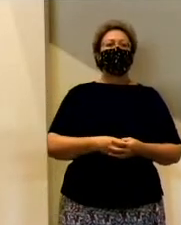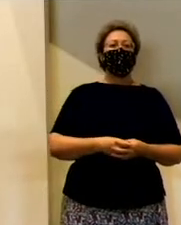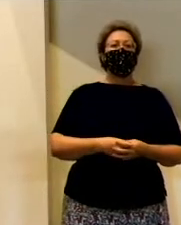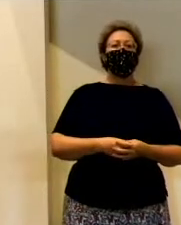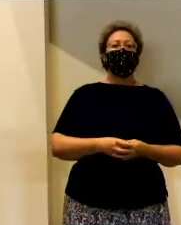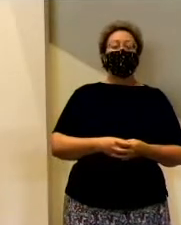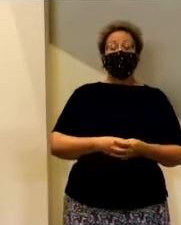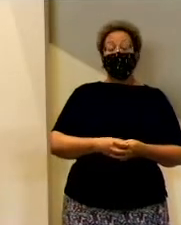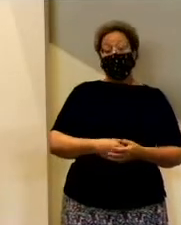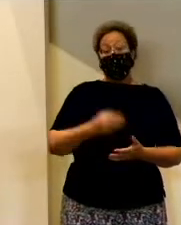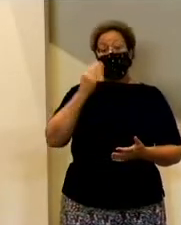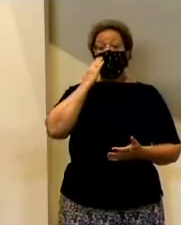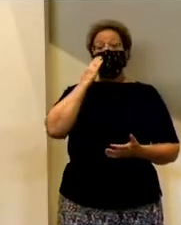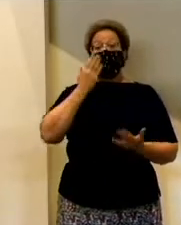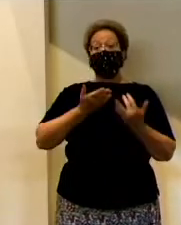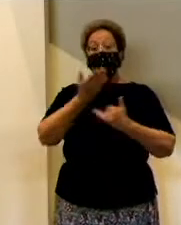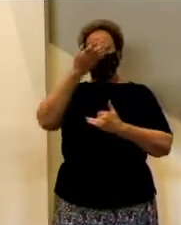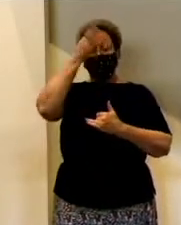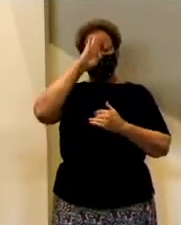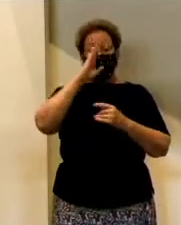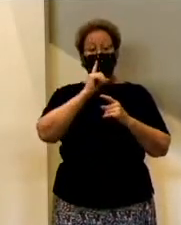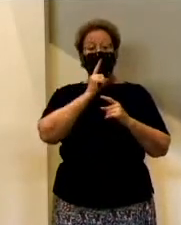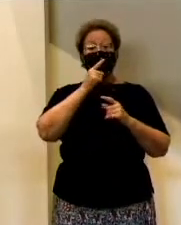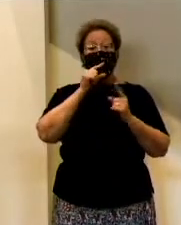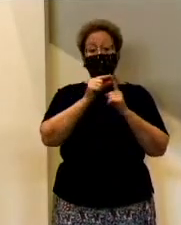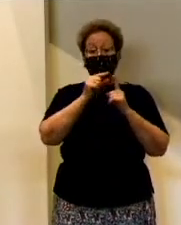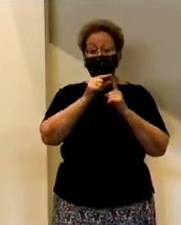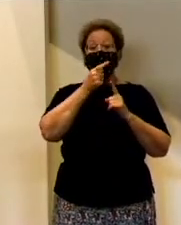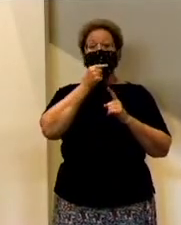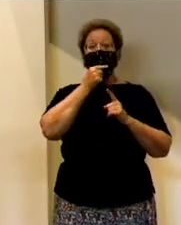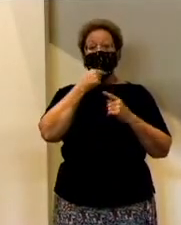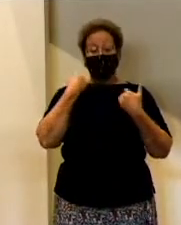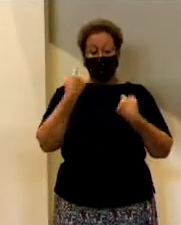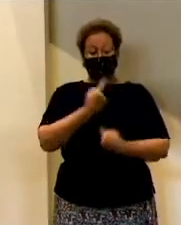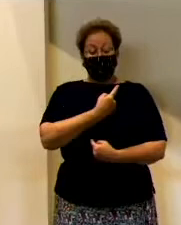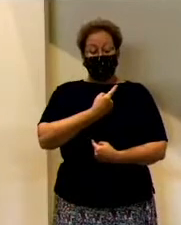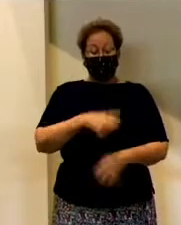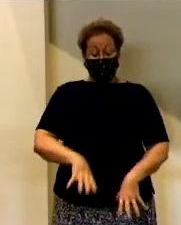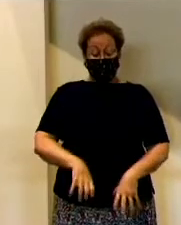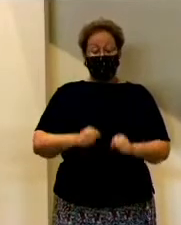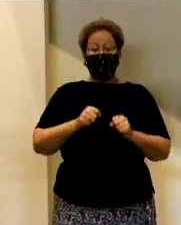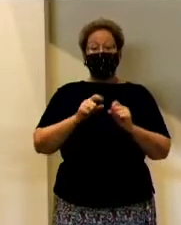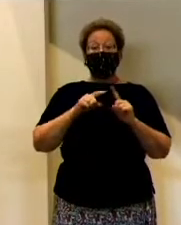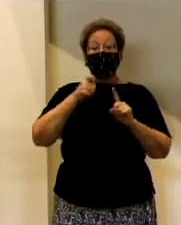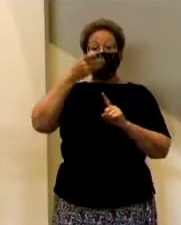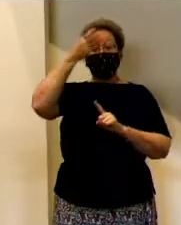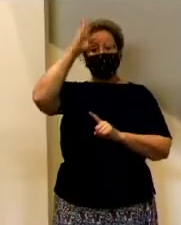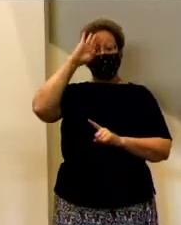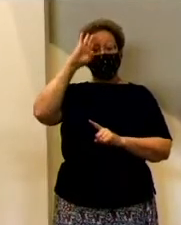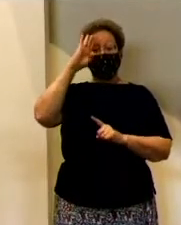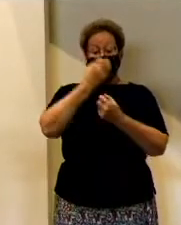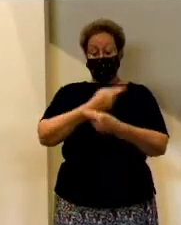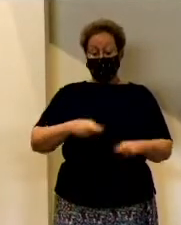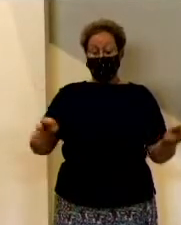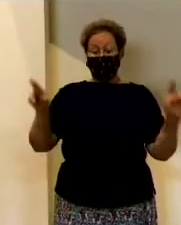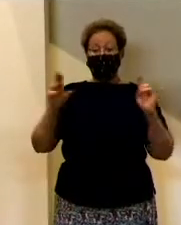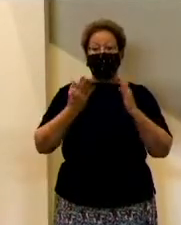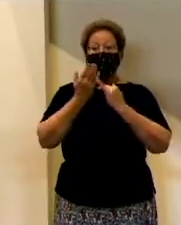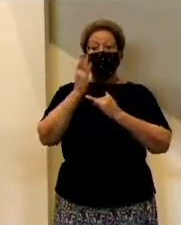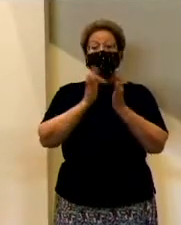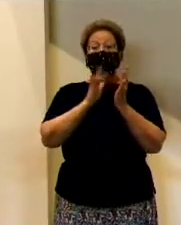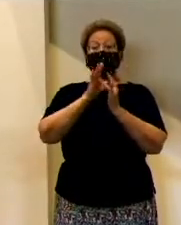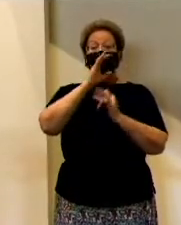assurance by God's word of who we are. We are adopted by God the Father. We're redeemed by Jesus Christ.